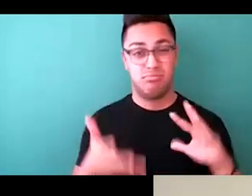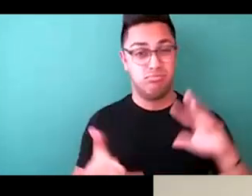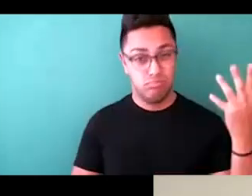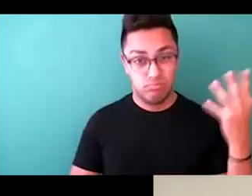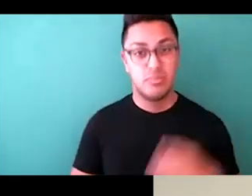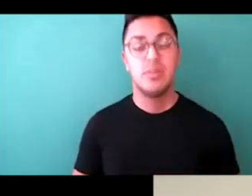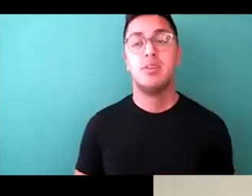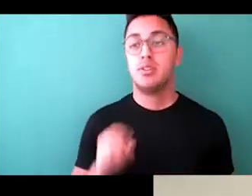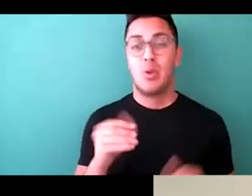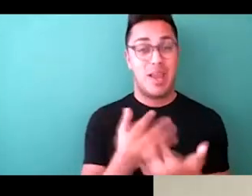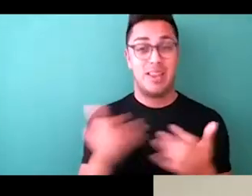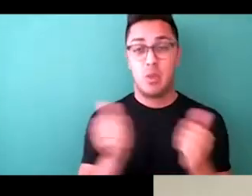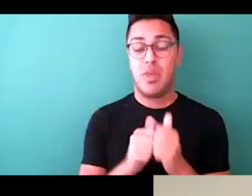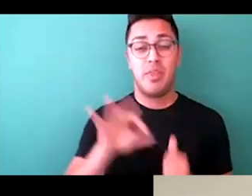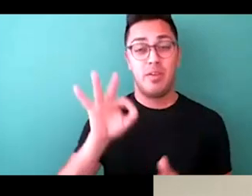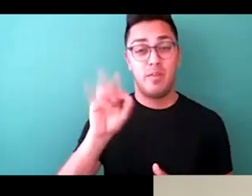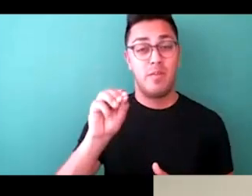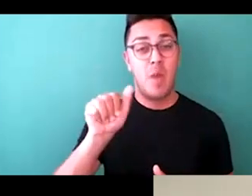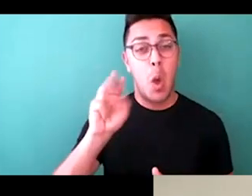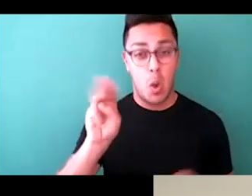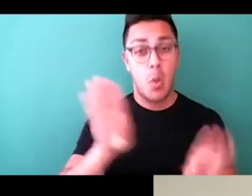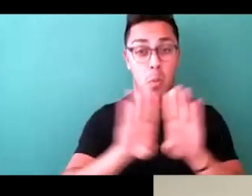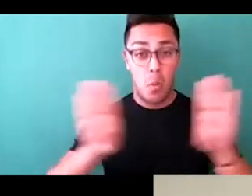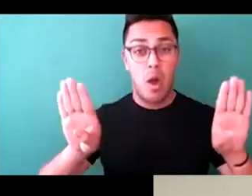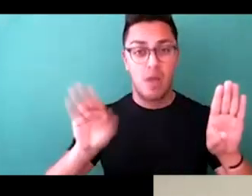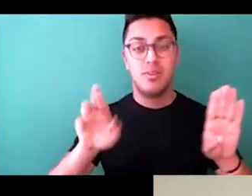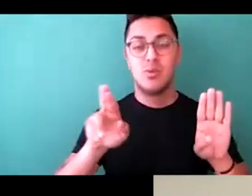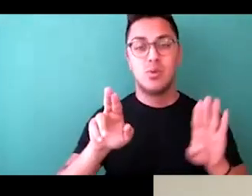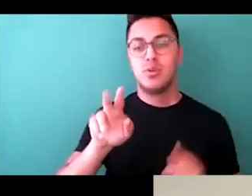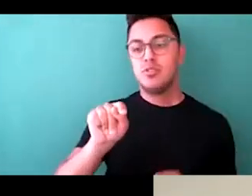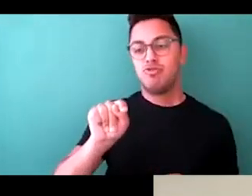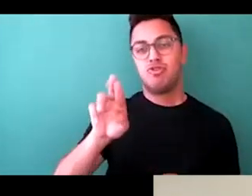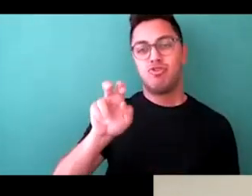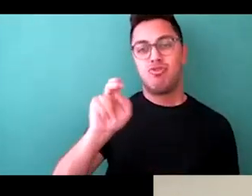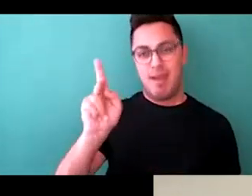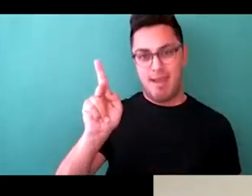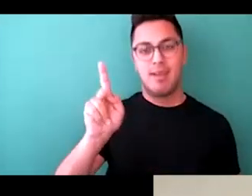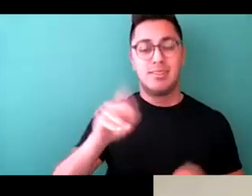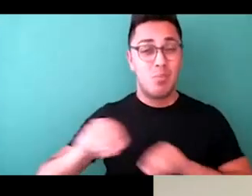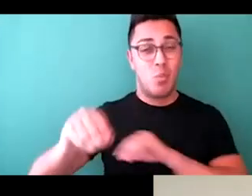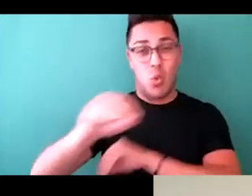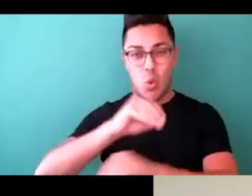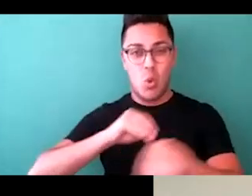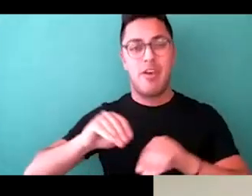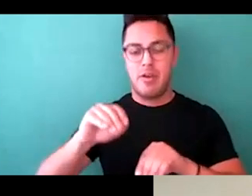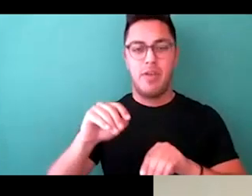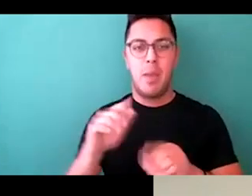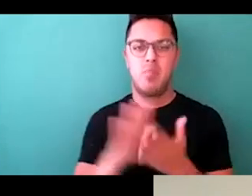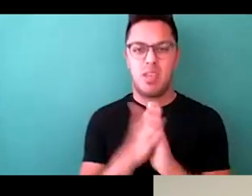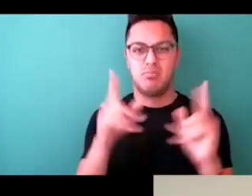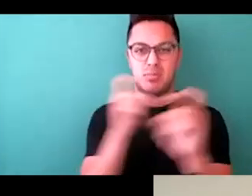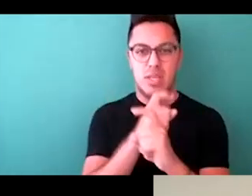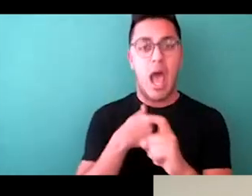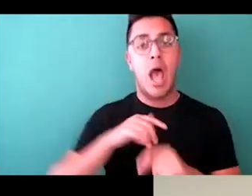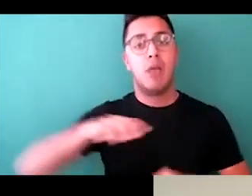like these foam walls or these like tracks, I'll just kind of move around. becomes tricky because I tend to lean on